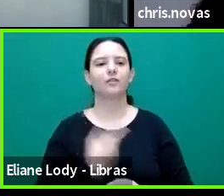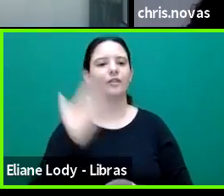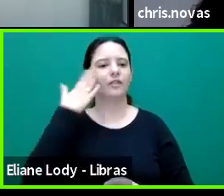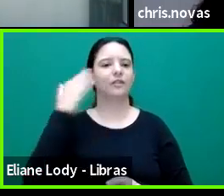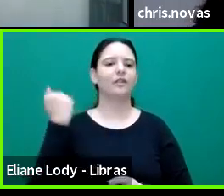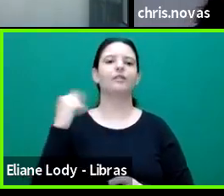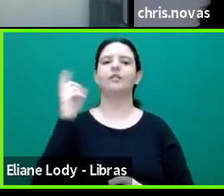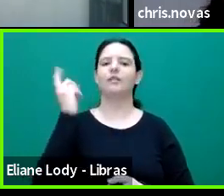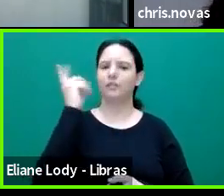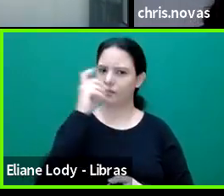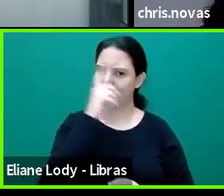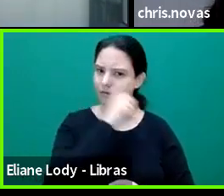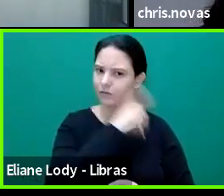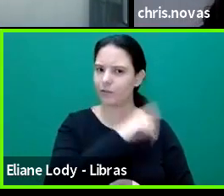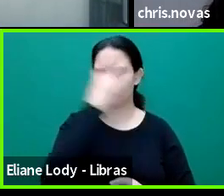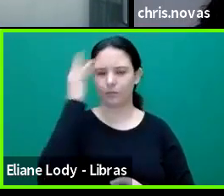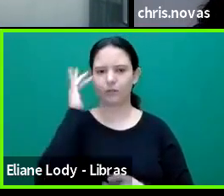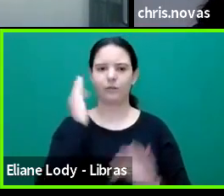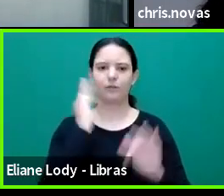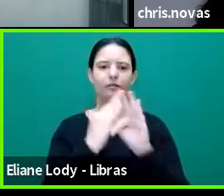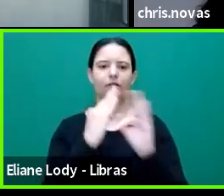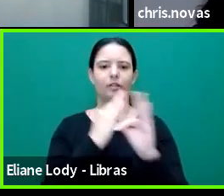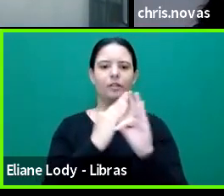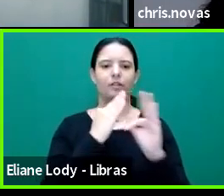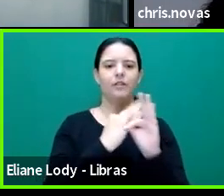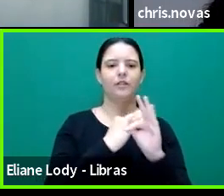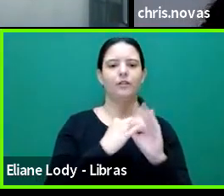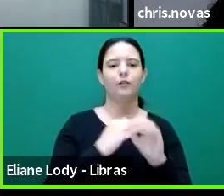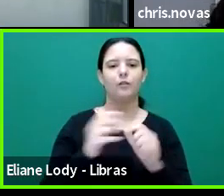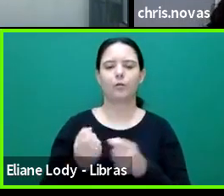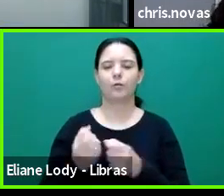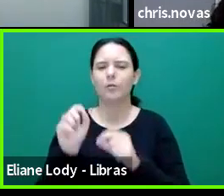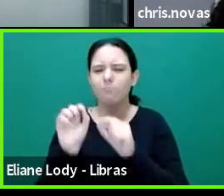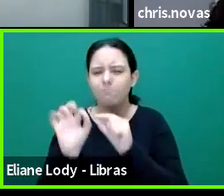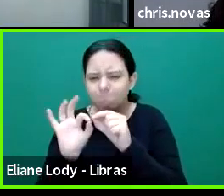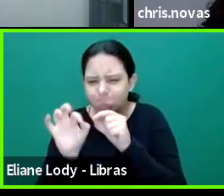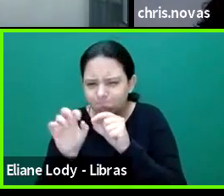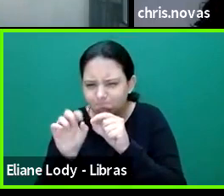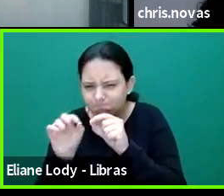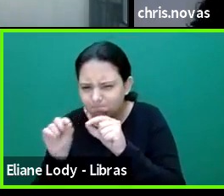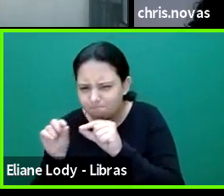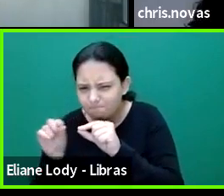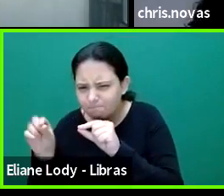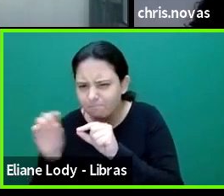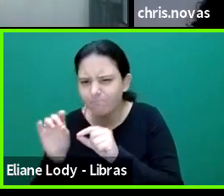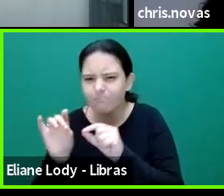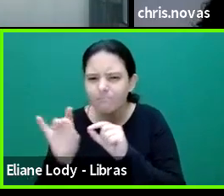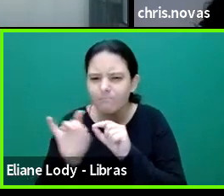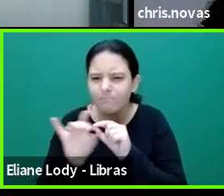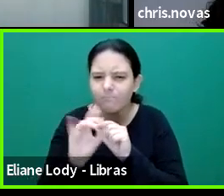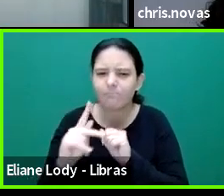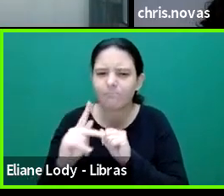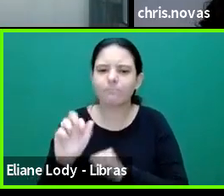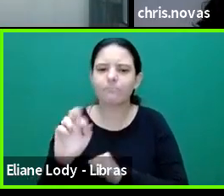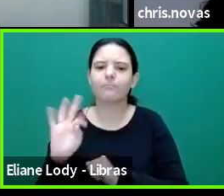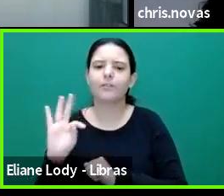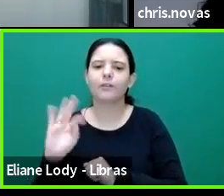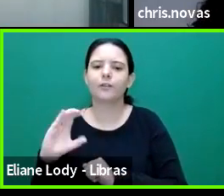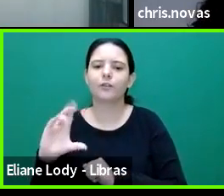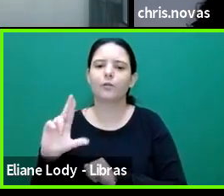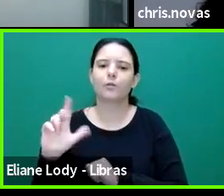study particles of matter. We should expect that it's going to be difficult and complex, not simple